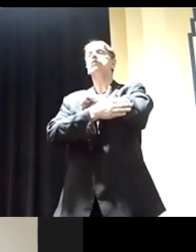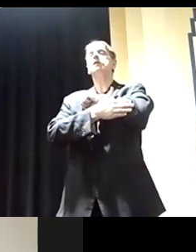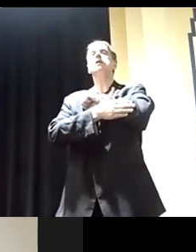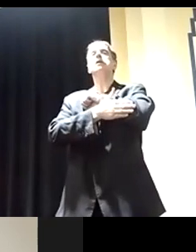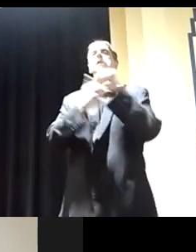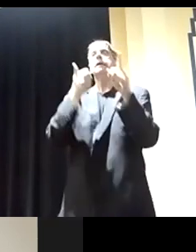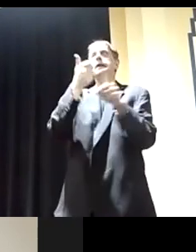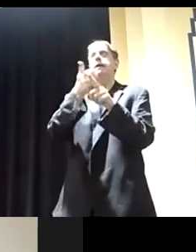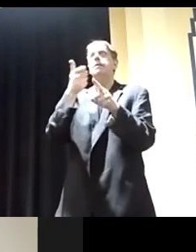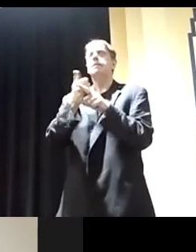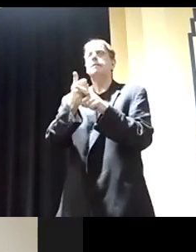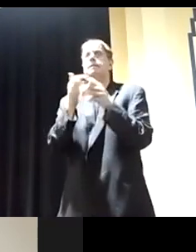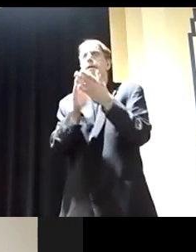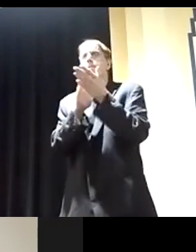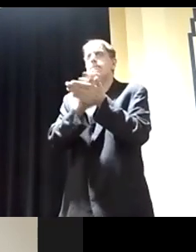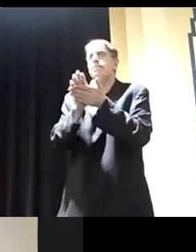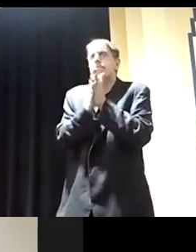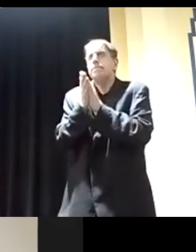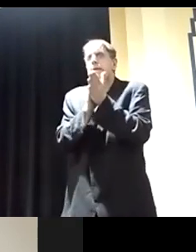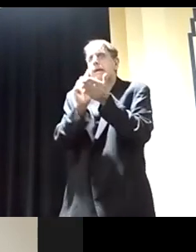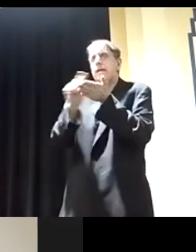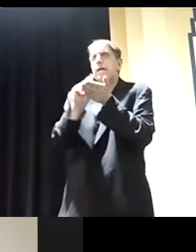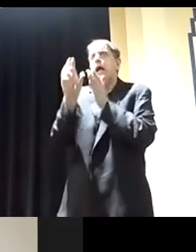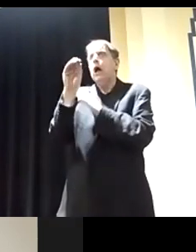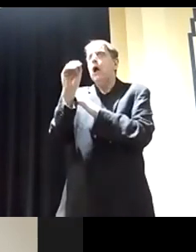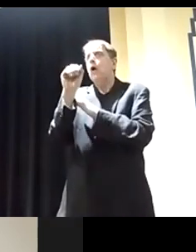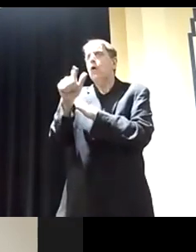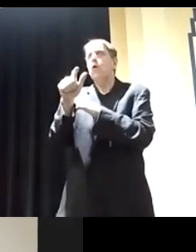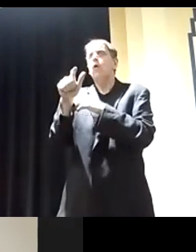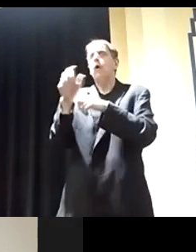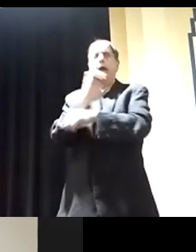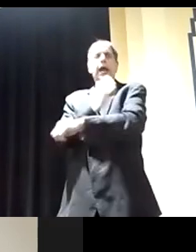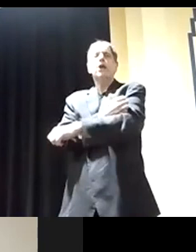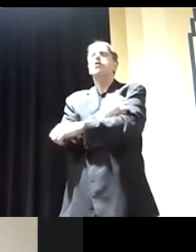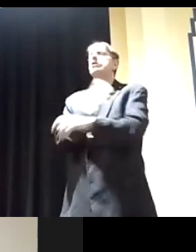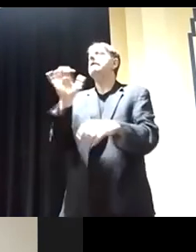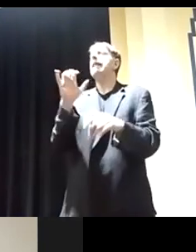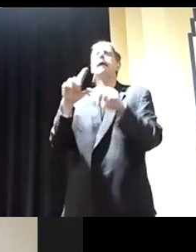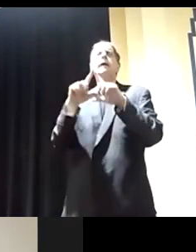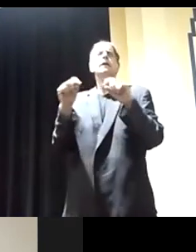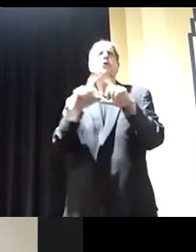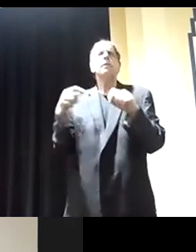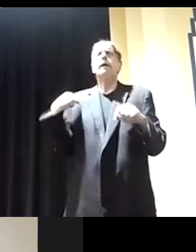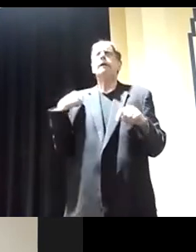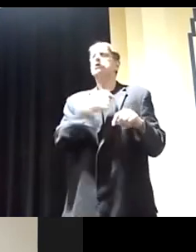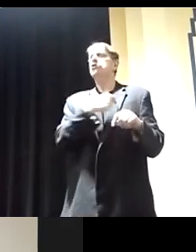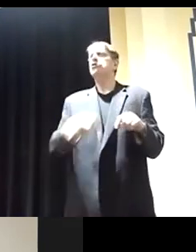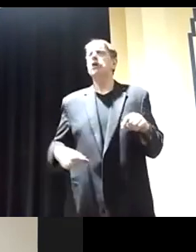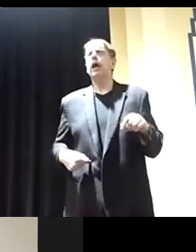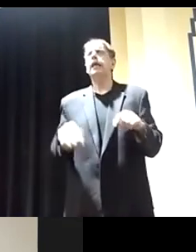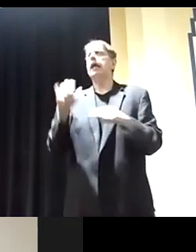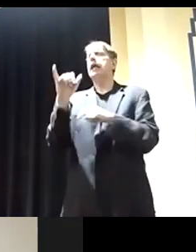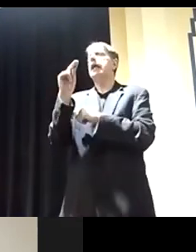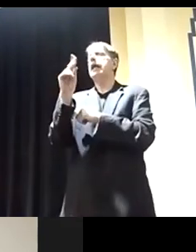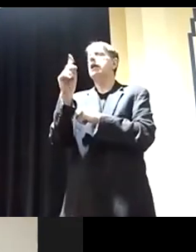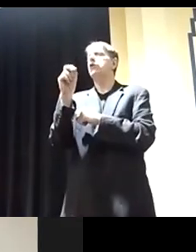are betting on coal and they're investing in coal energy. And there are countries like Japan or China or in the East. I mean,